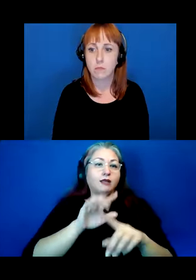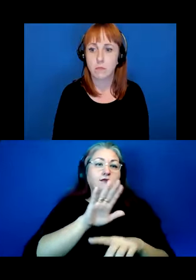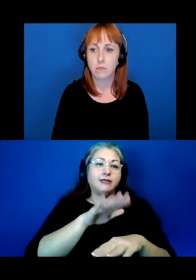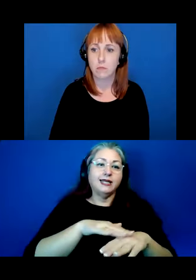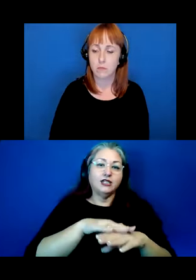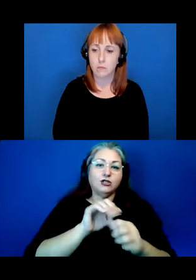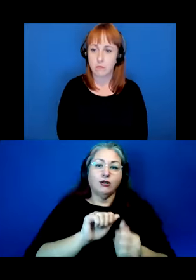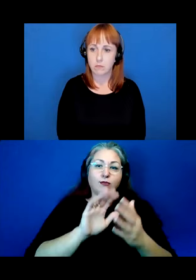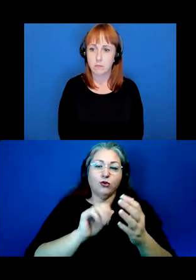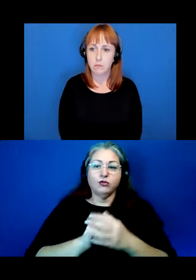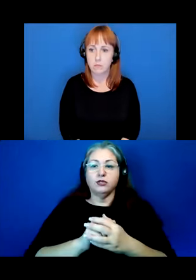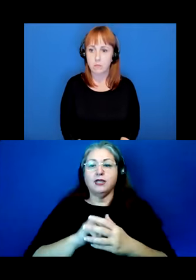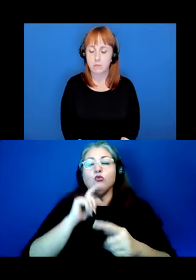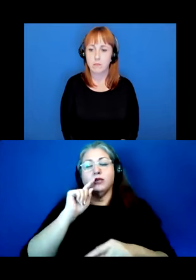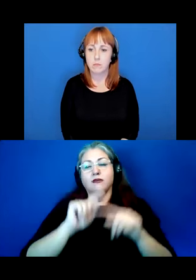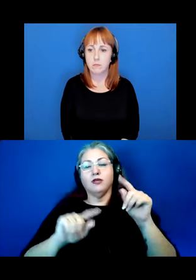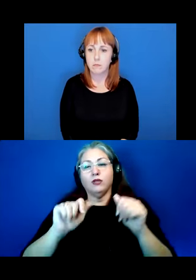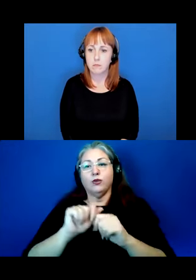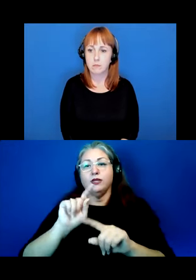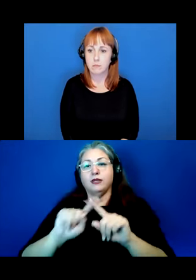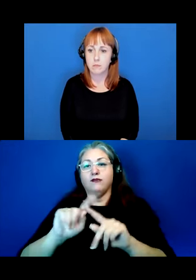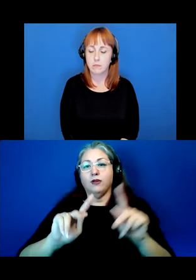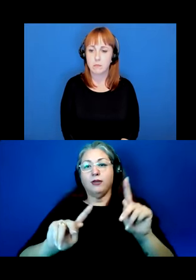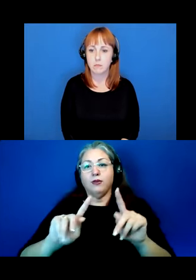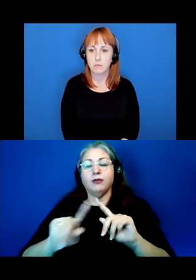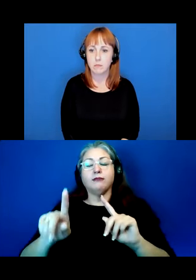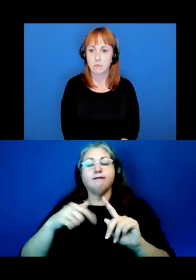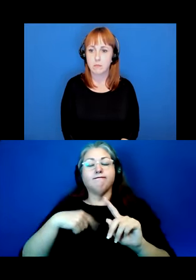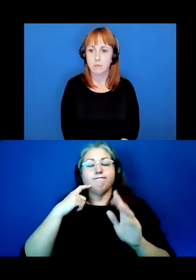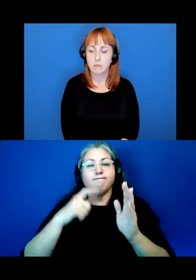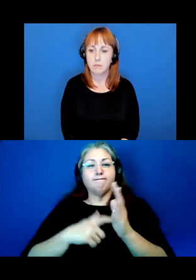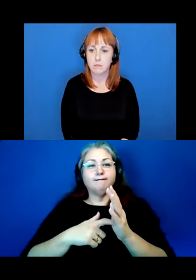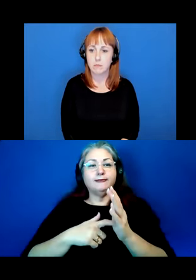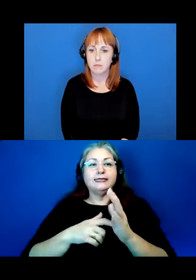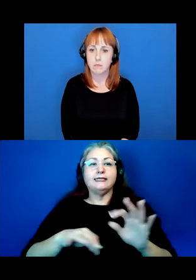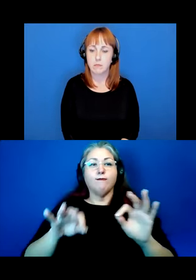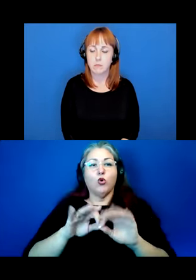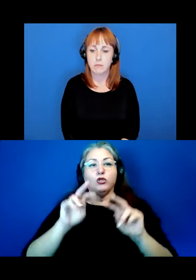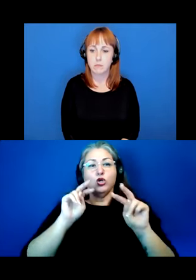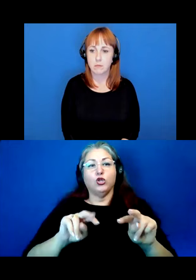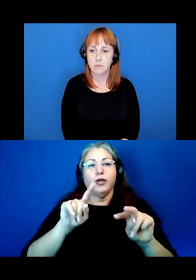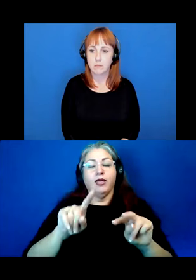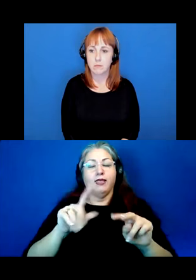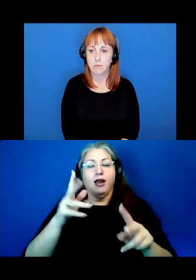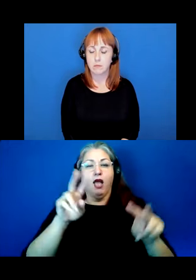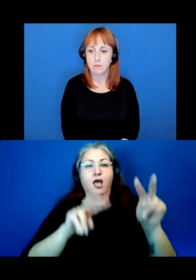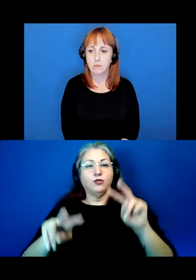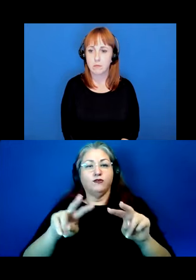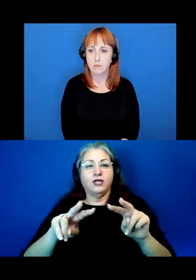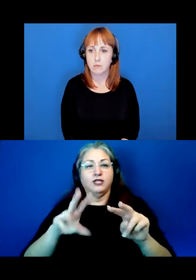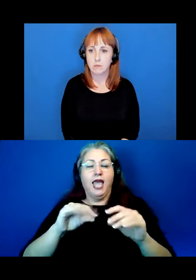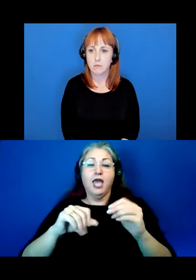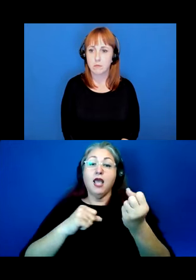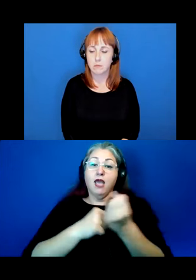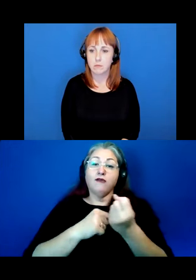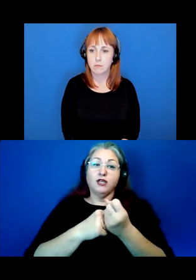These details, of course, vary among indigenous peoples, but I find it useful to draw here upon an observation made and advocated